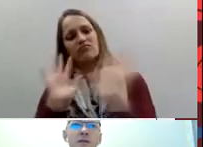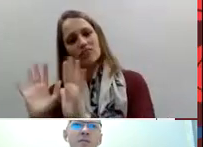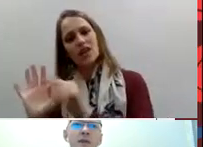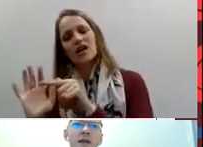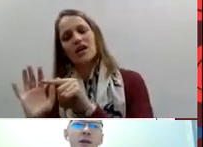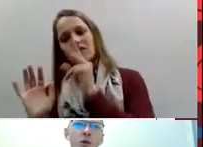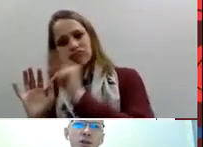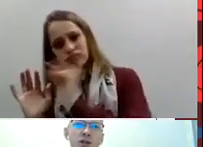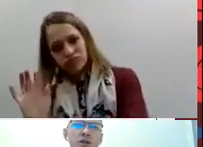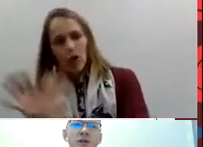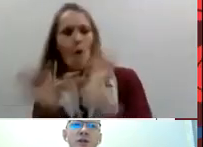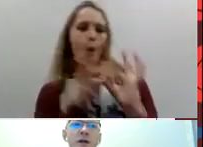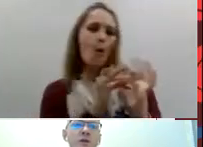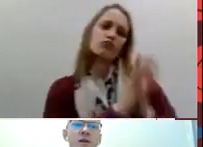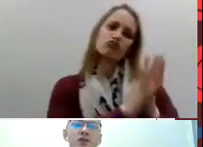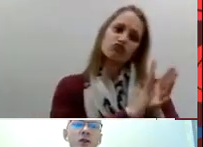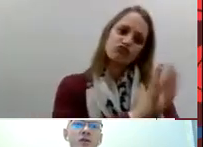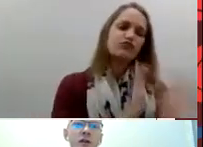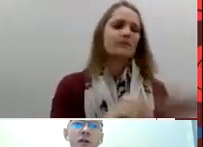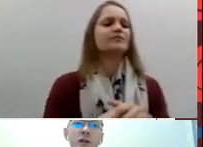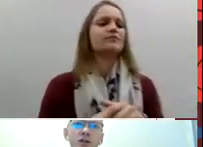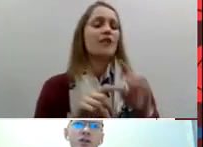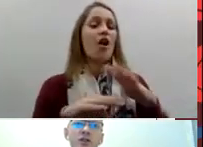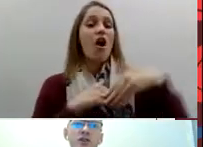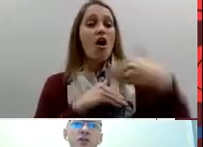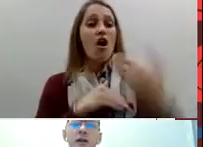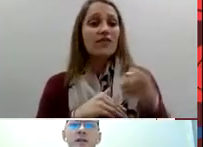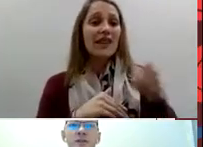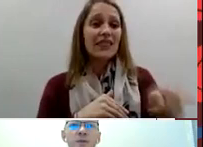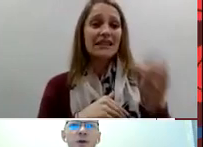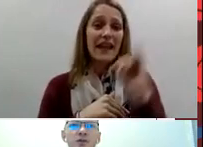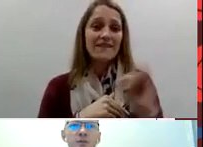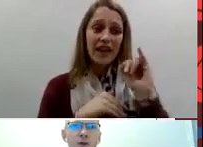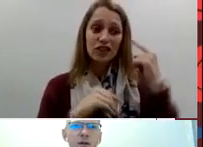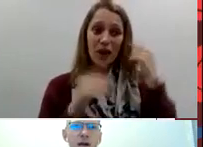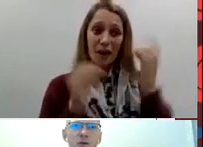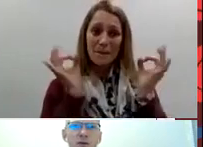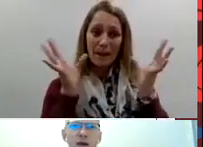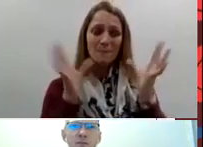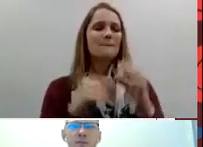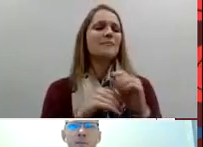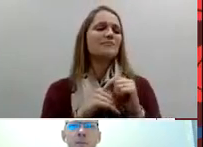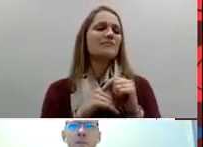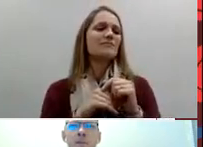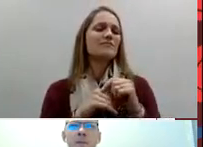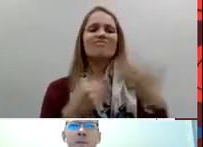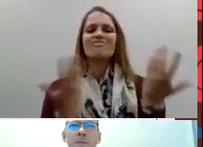and at the creche that was a creche for hearing children she could get some exposure to spoken language there